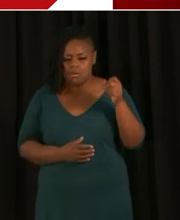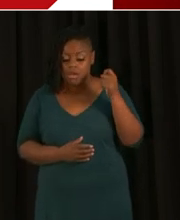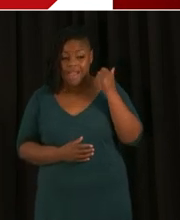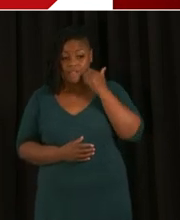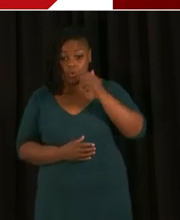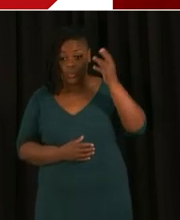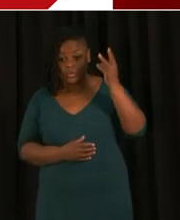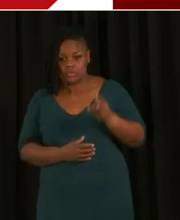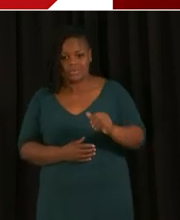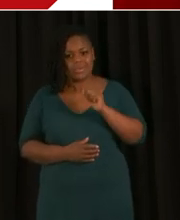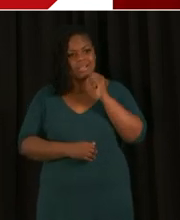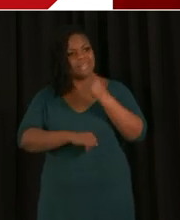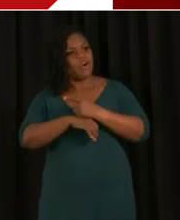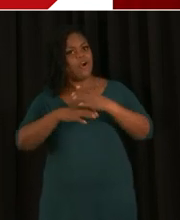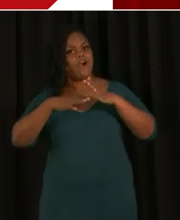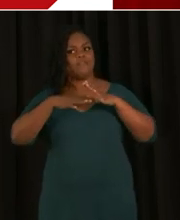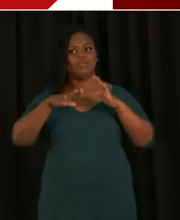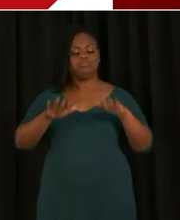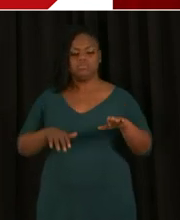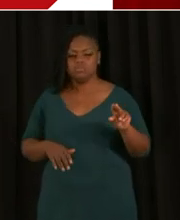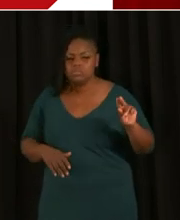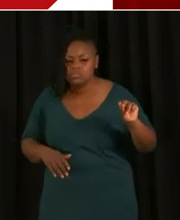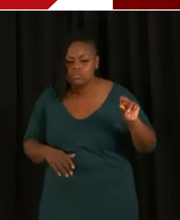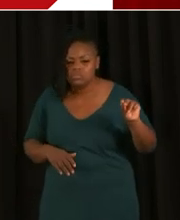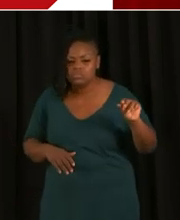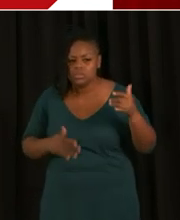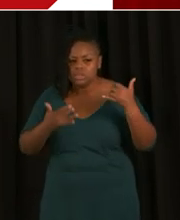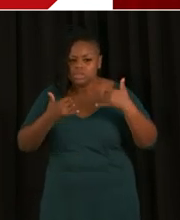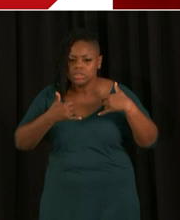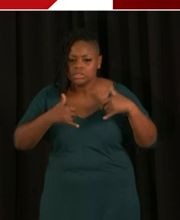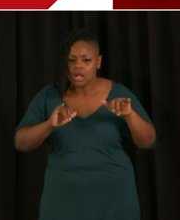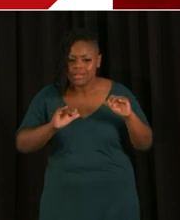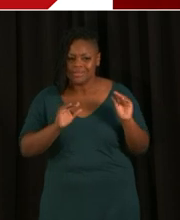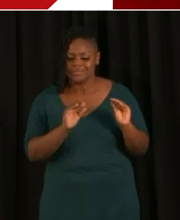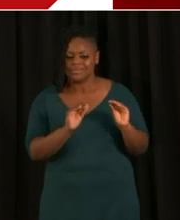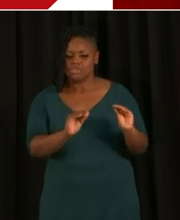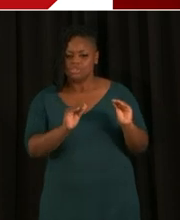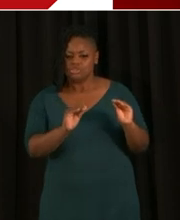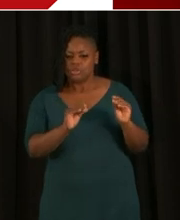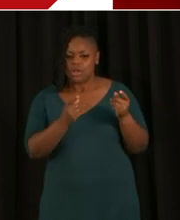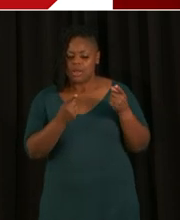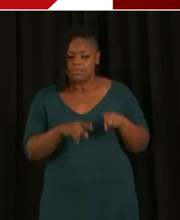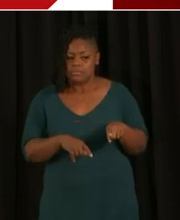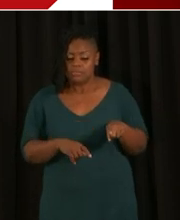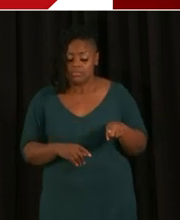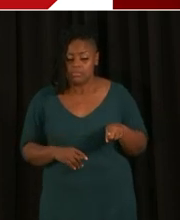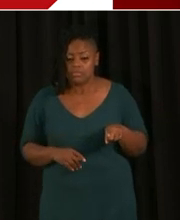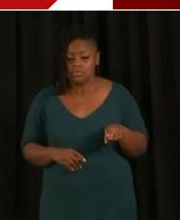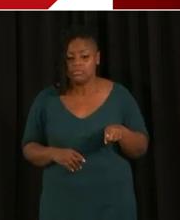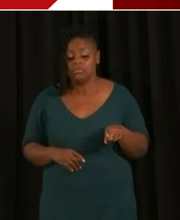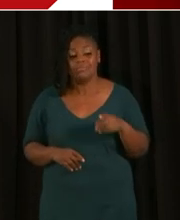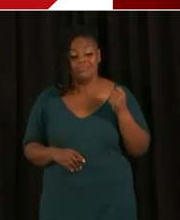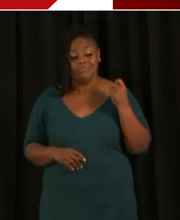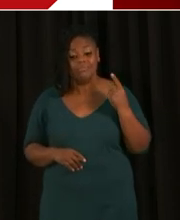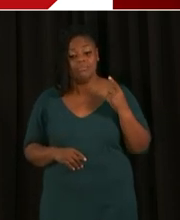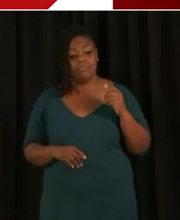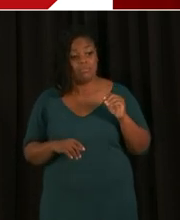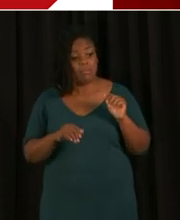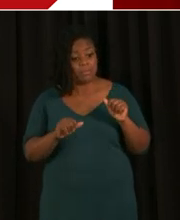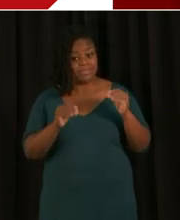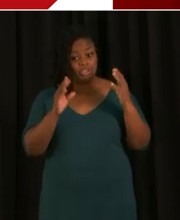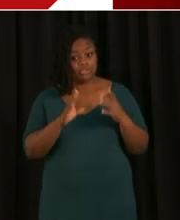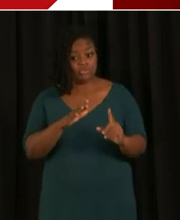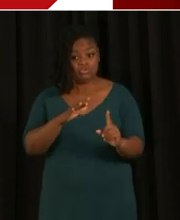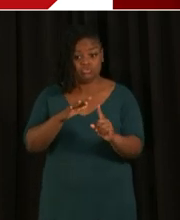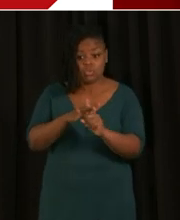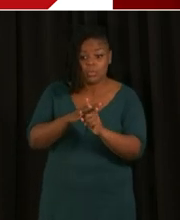should be instruction happening either synchronous with a teacher or asynchronous where a